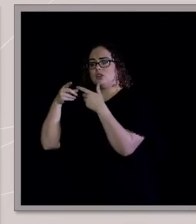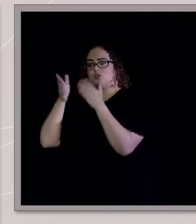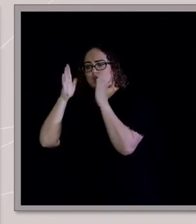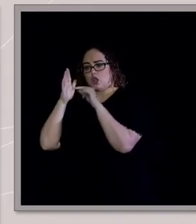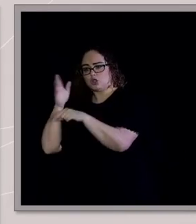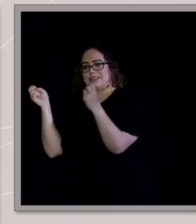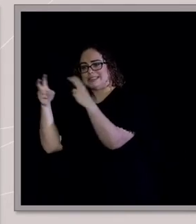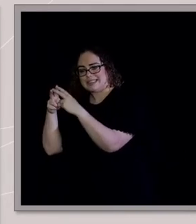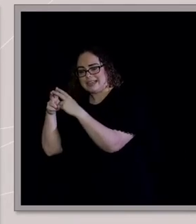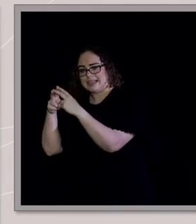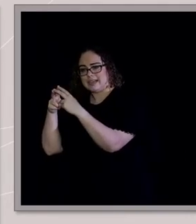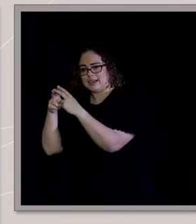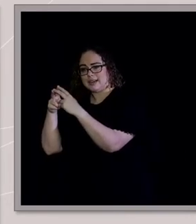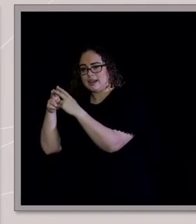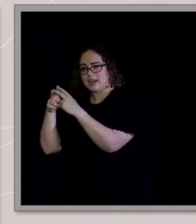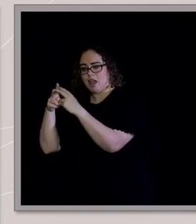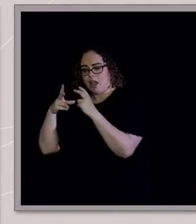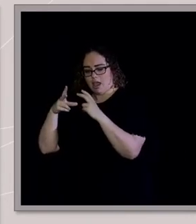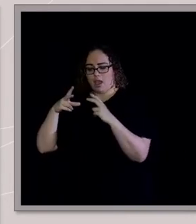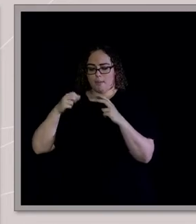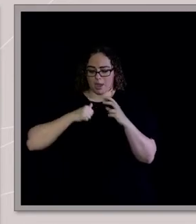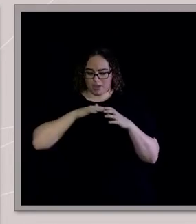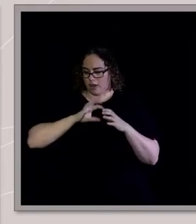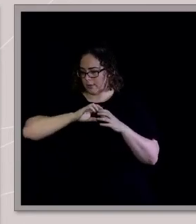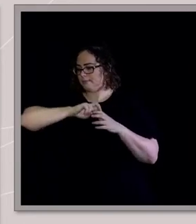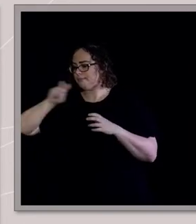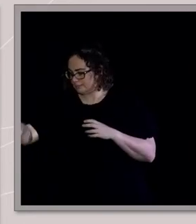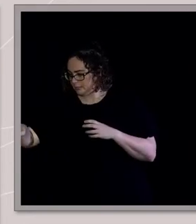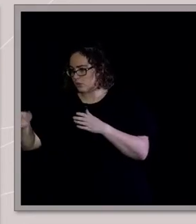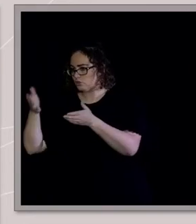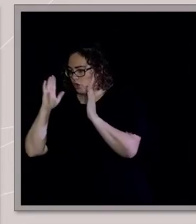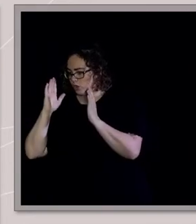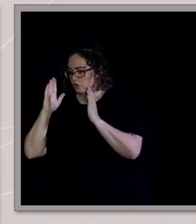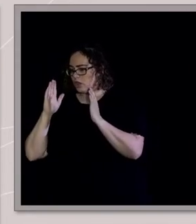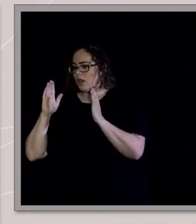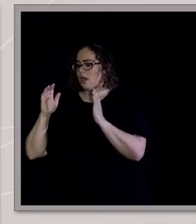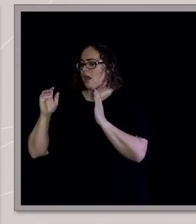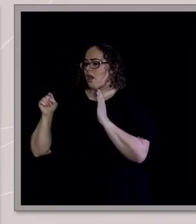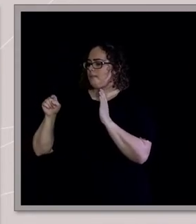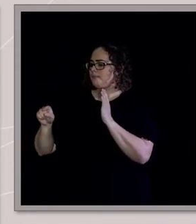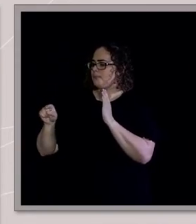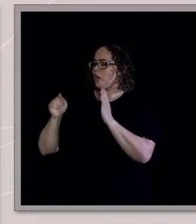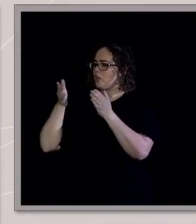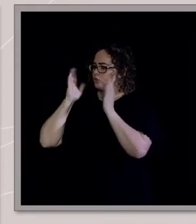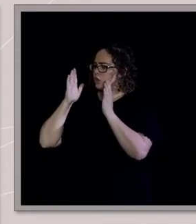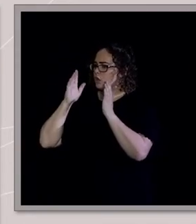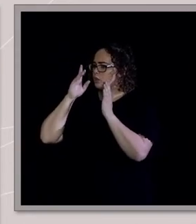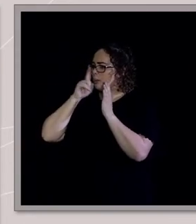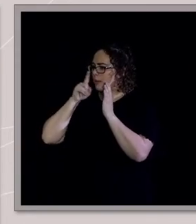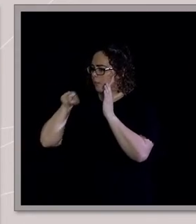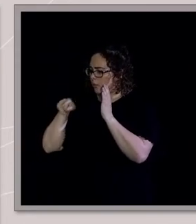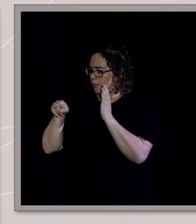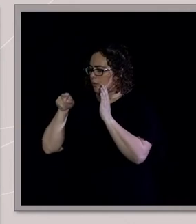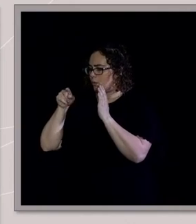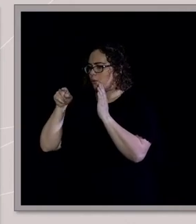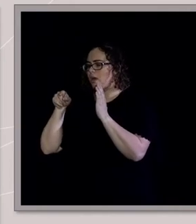Brisbane, they seemed to live their whole lives inside the church community where I'd managed to have this, you know, in community life and